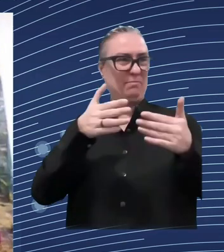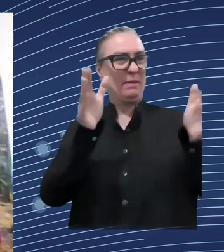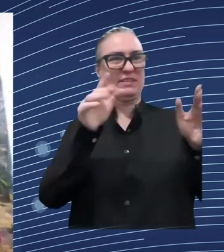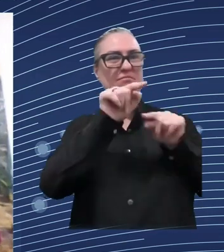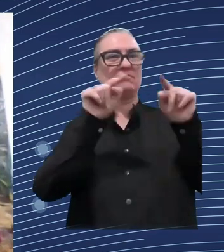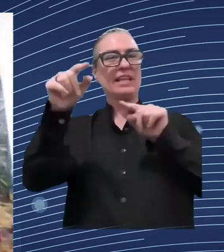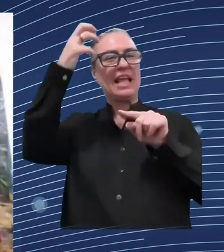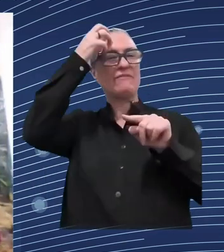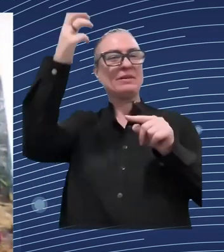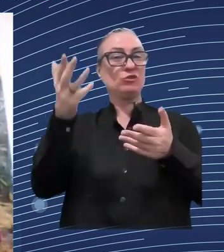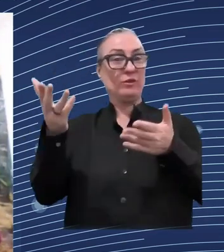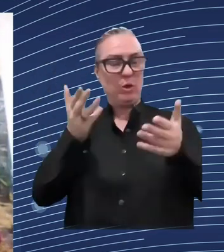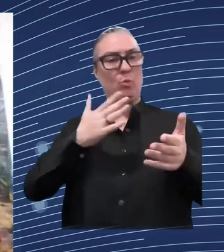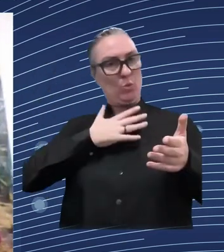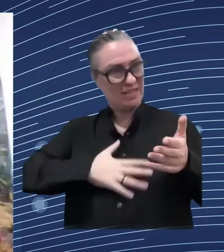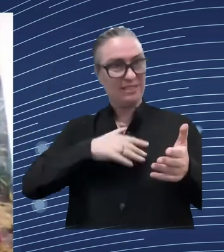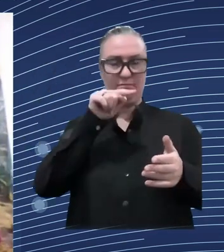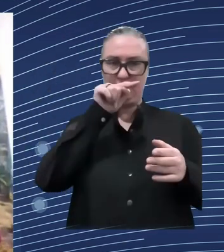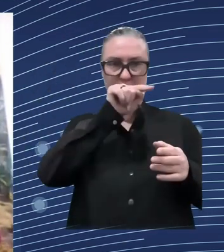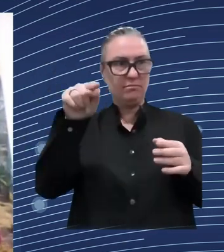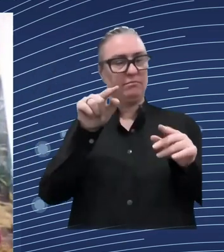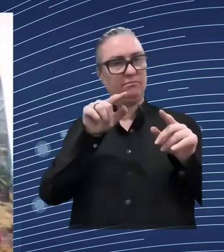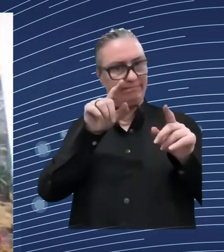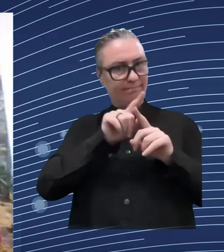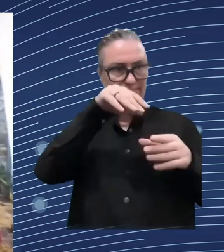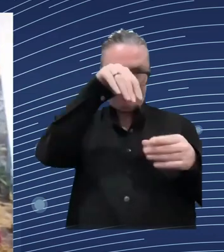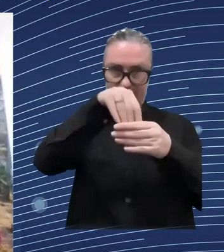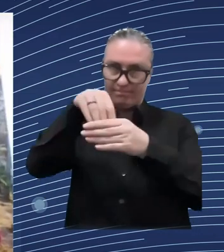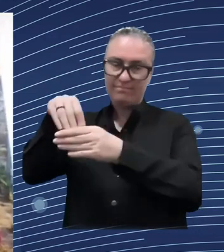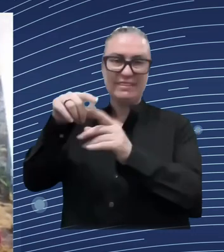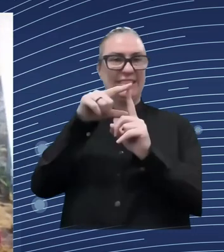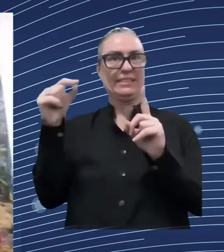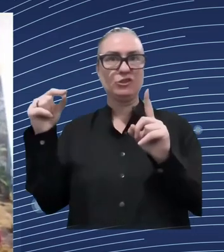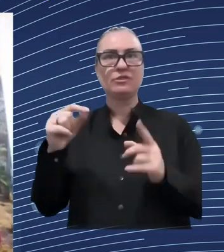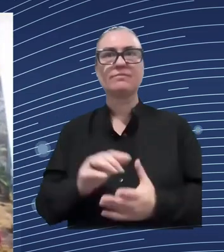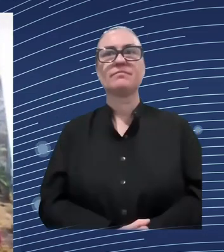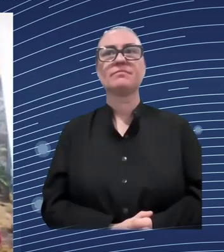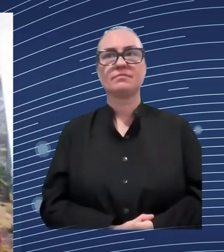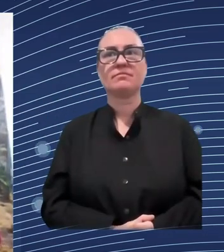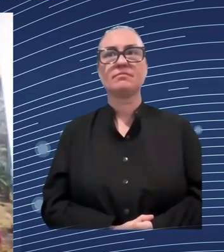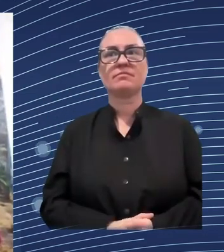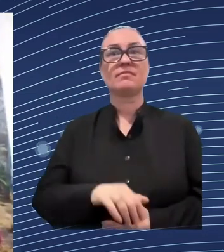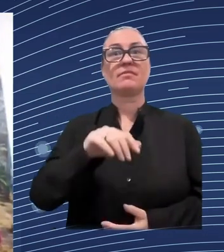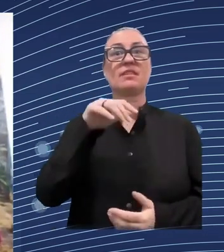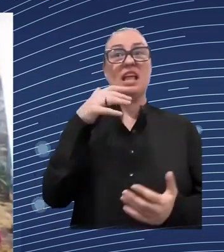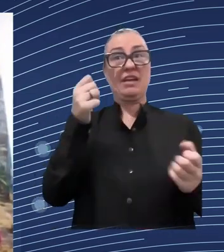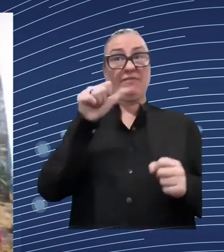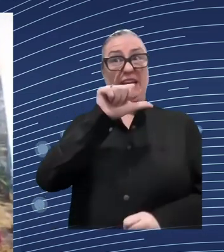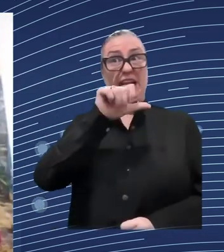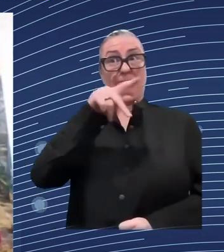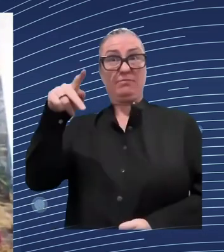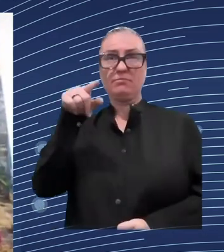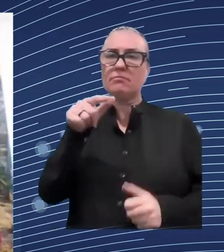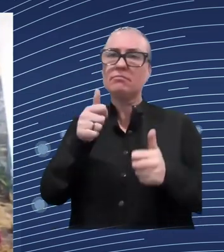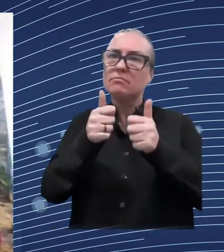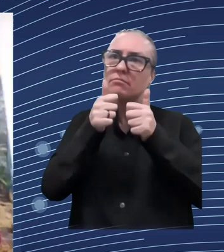development and expert promotion i am not a representative of the ministry but our institution is responsible for the the business